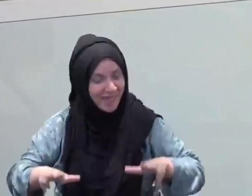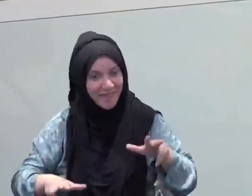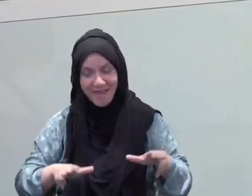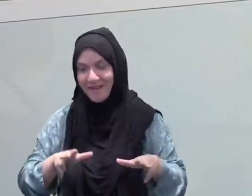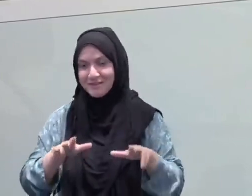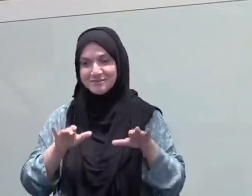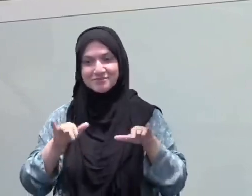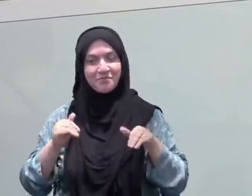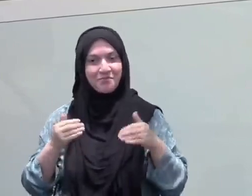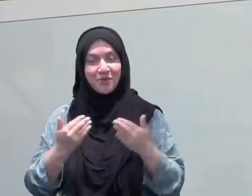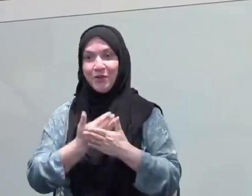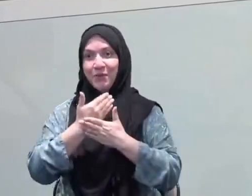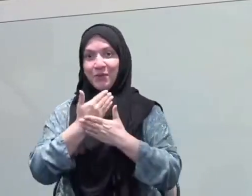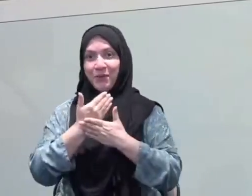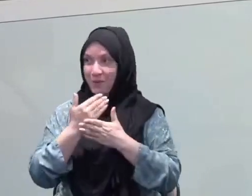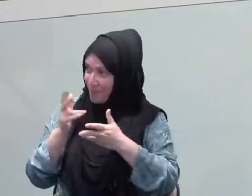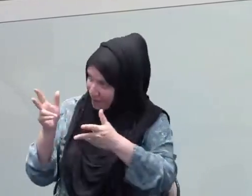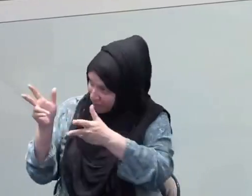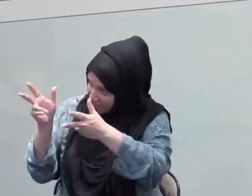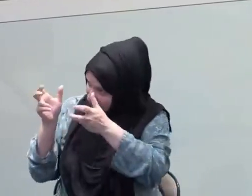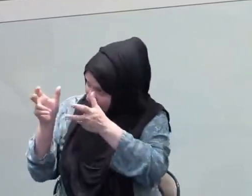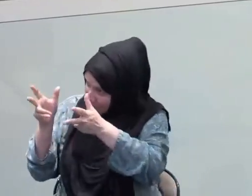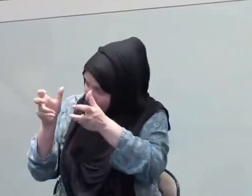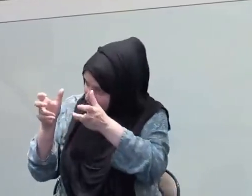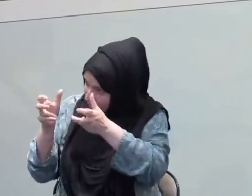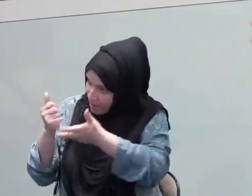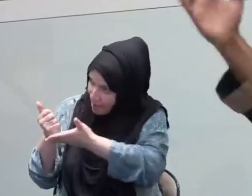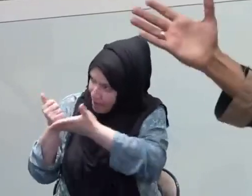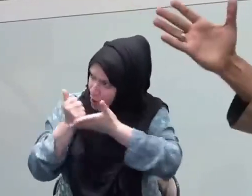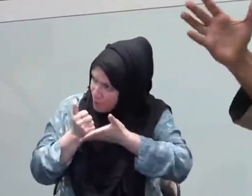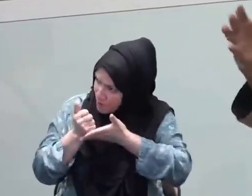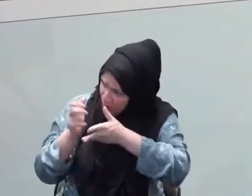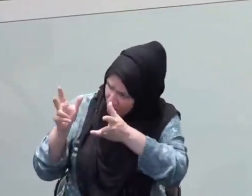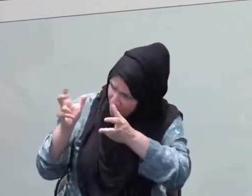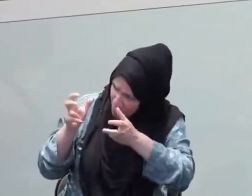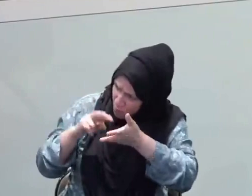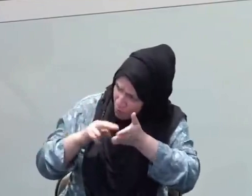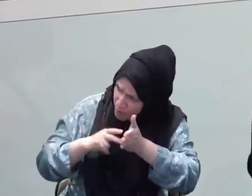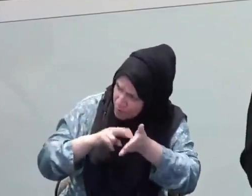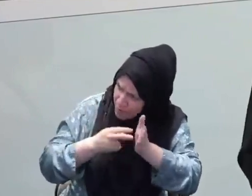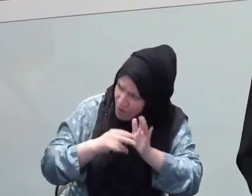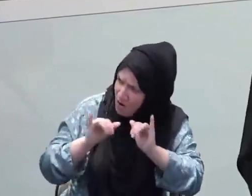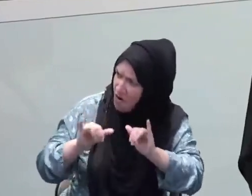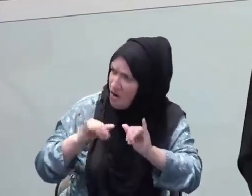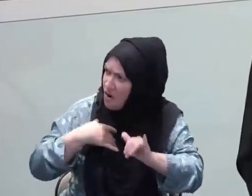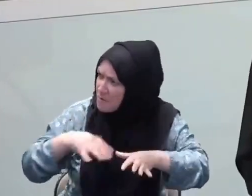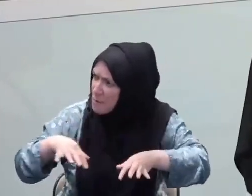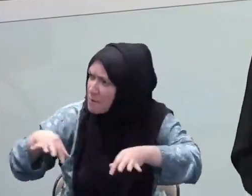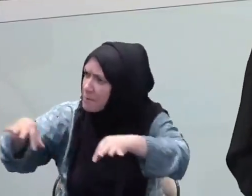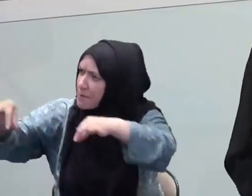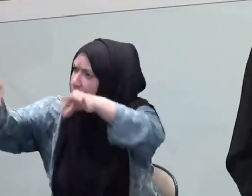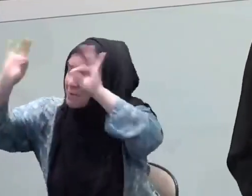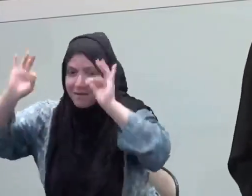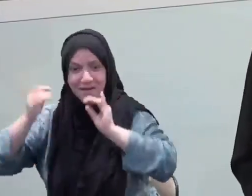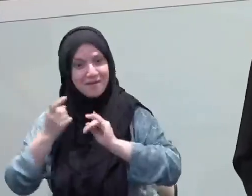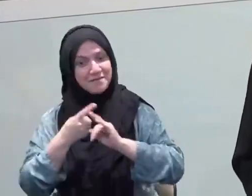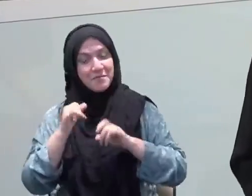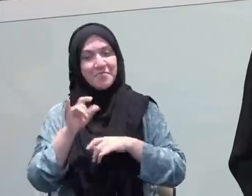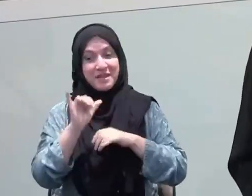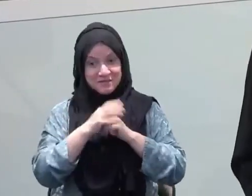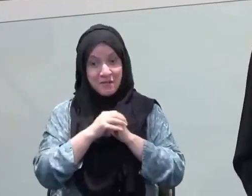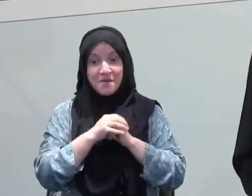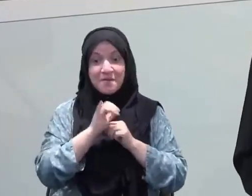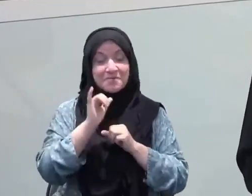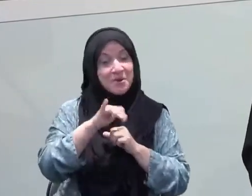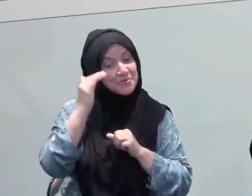years and I'm guilty of it. Sometimes you know the stories, you know their stories, you know the goals they had, them meeting